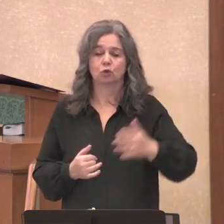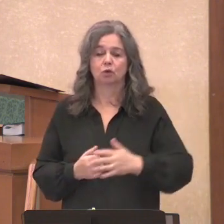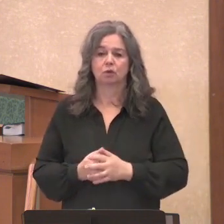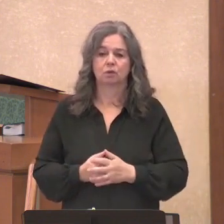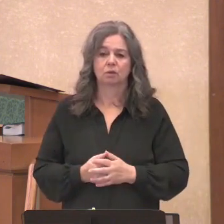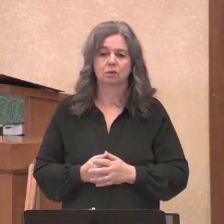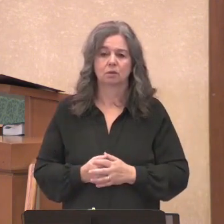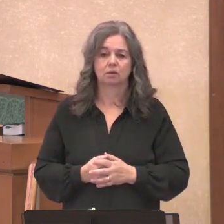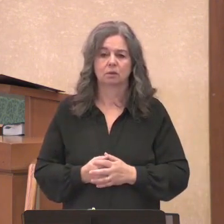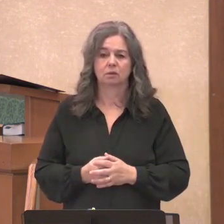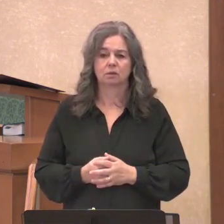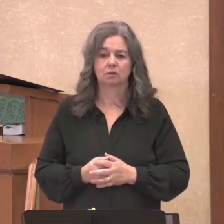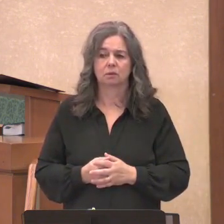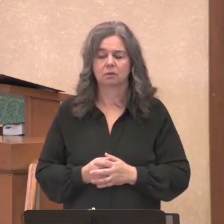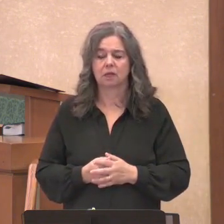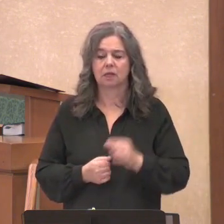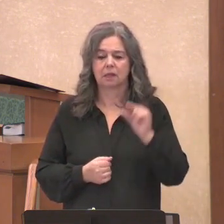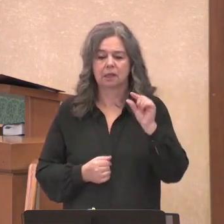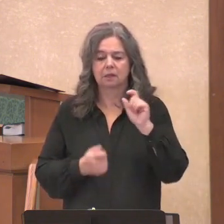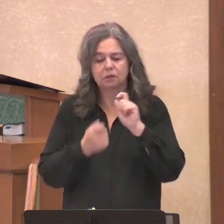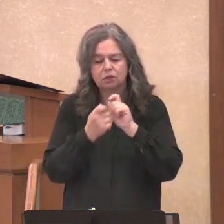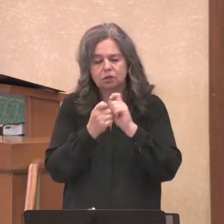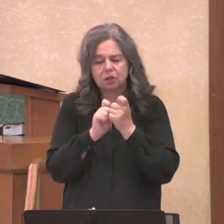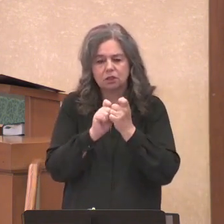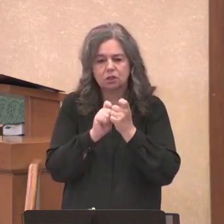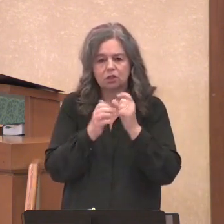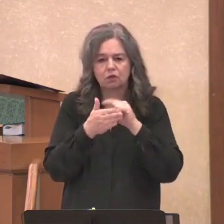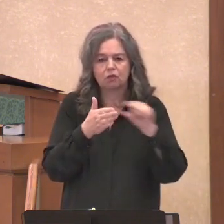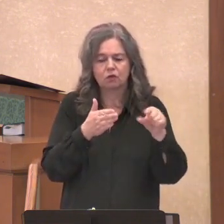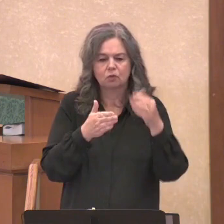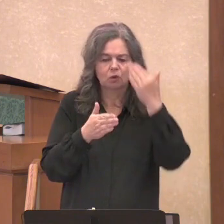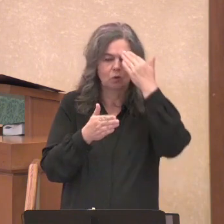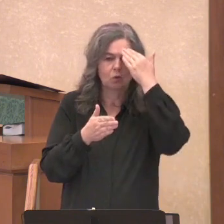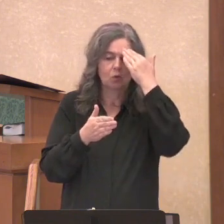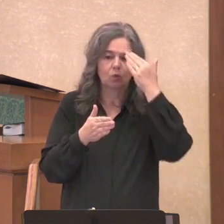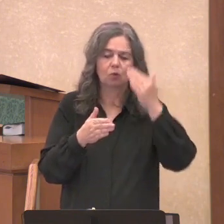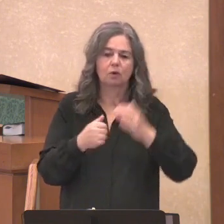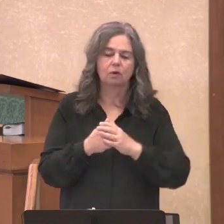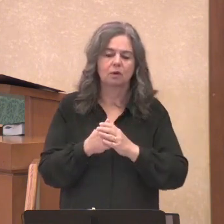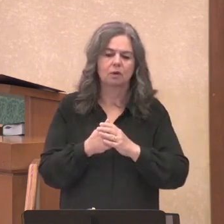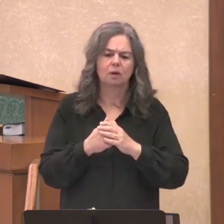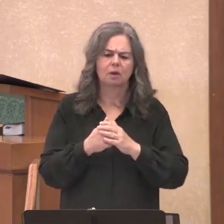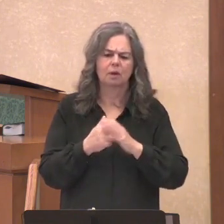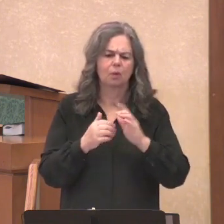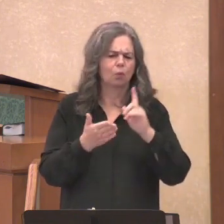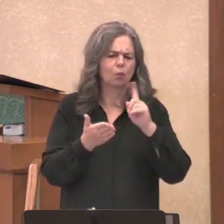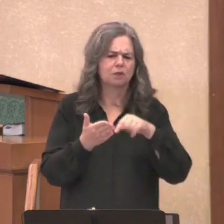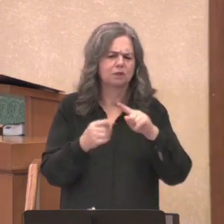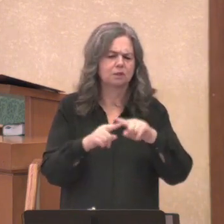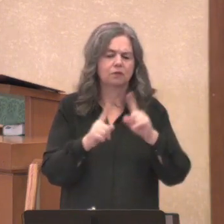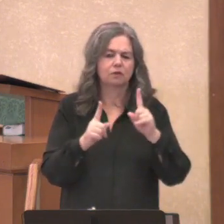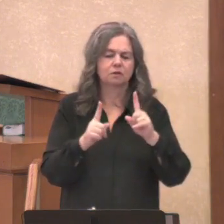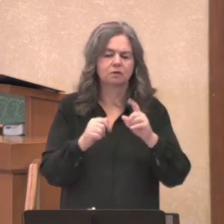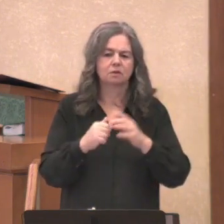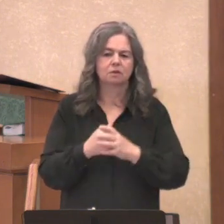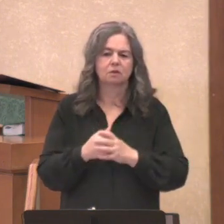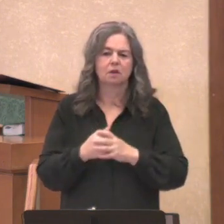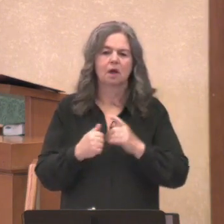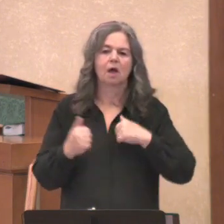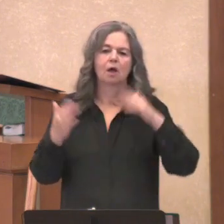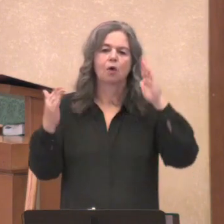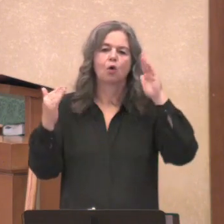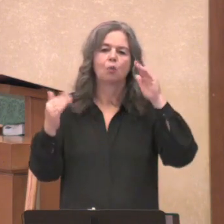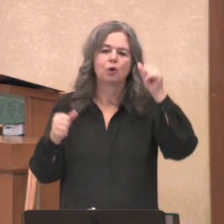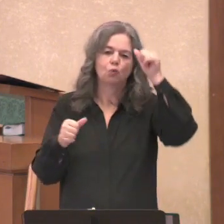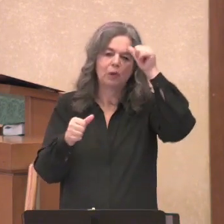what difference does that little tweak to this verse we know so well make for you and me today? Well, I hope it is a reminder